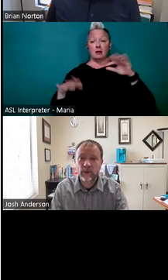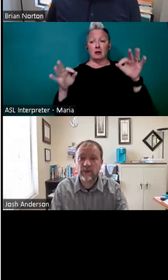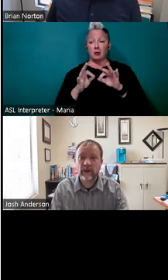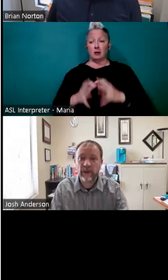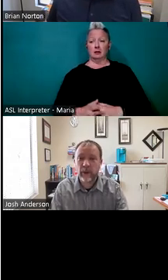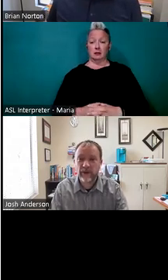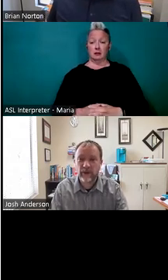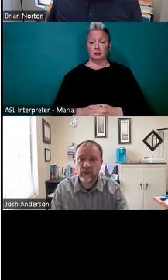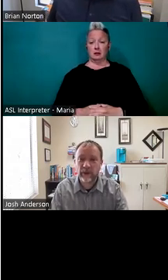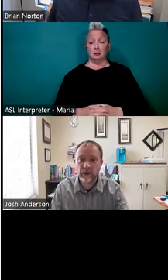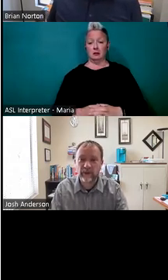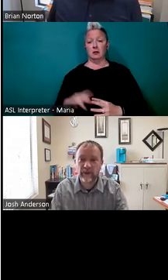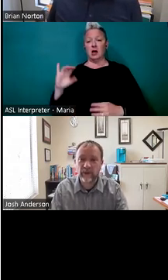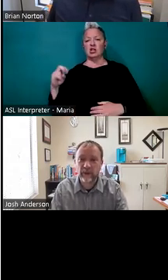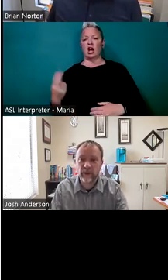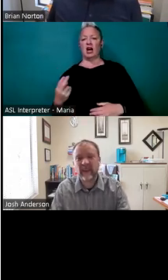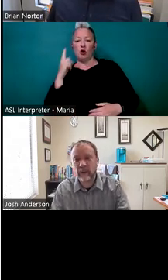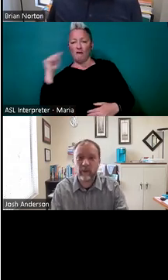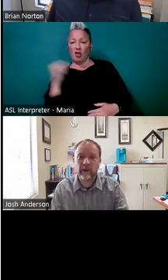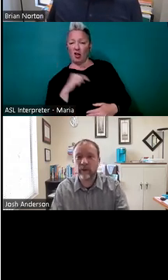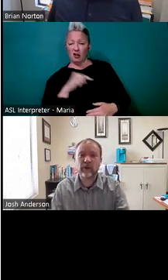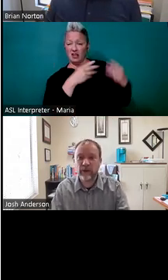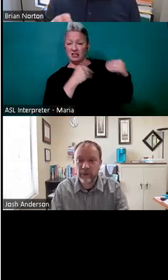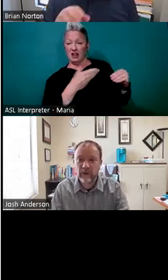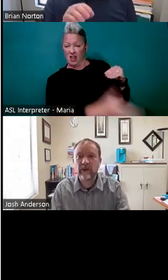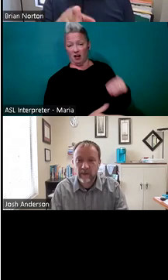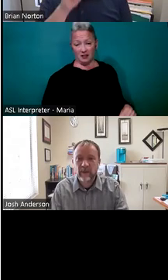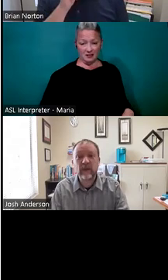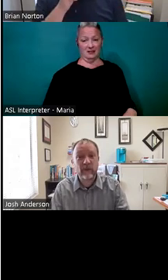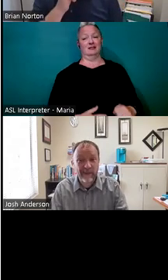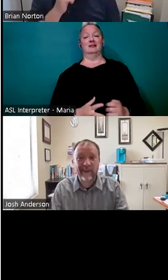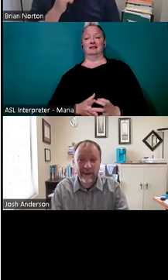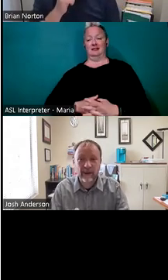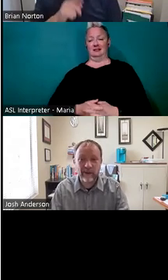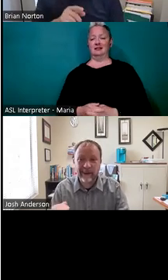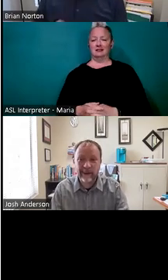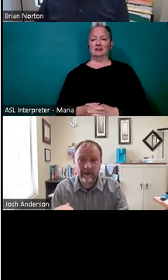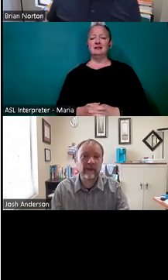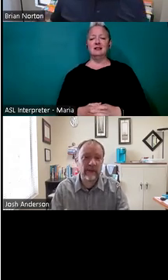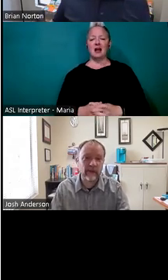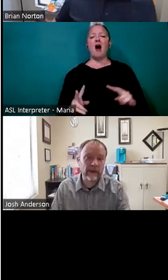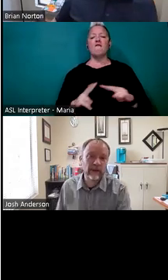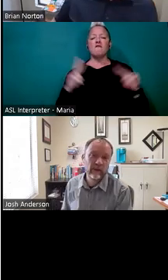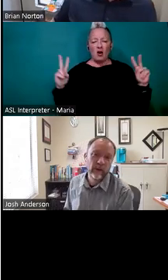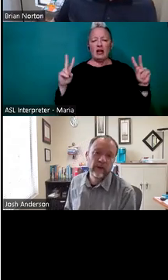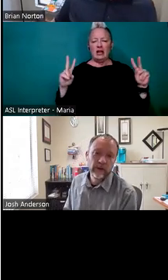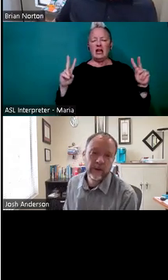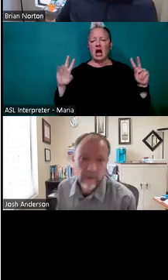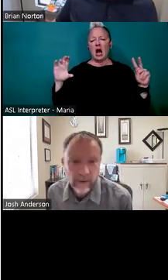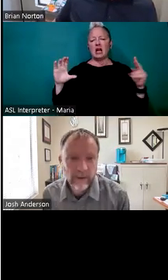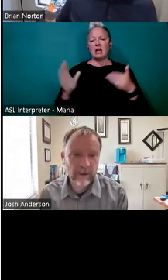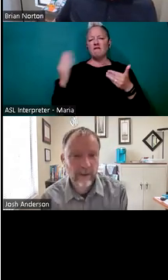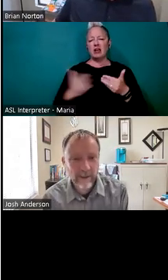Or for this scenario, they just sell those at the convenience store, but that's okay. We can find it. Yeah, absolutely. very convenient, convenient store.